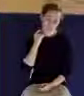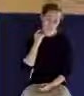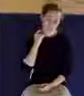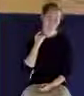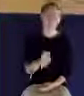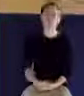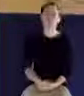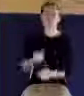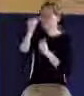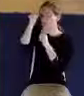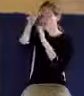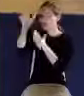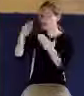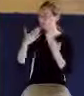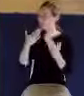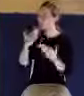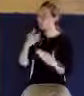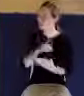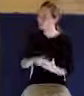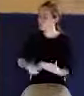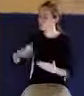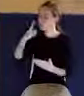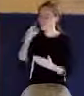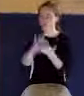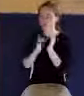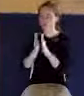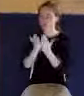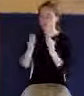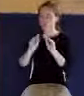And so, Father, thank you for the clarity of Scripture